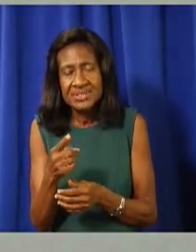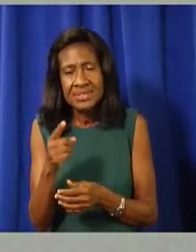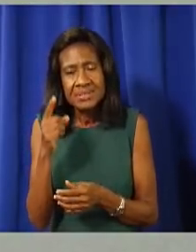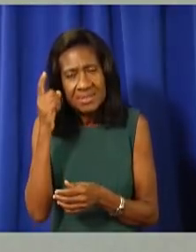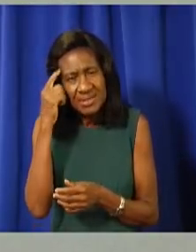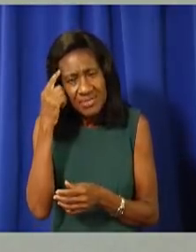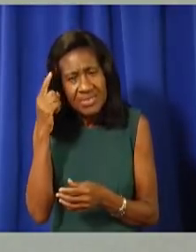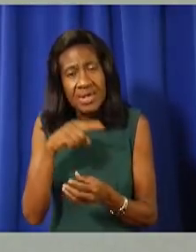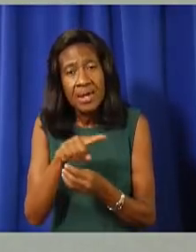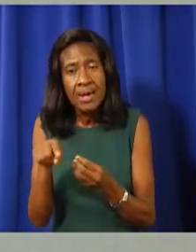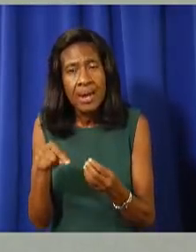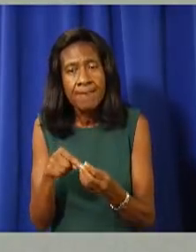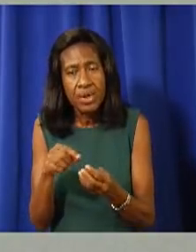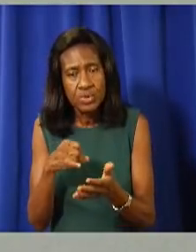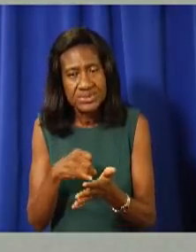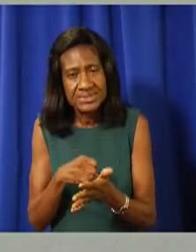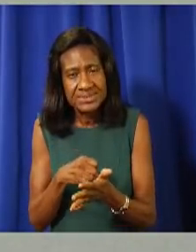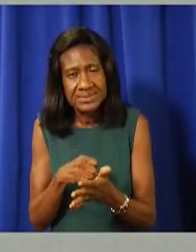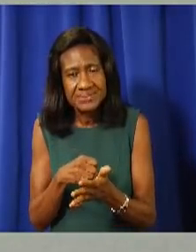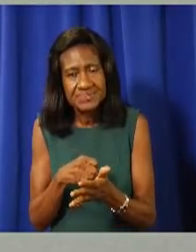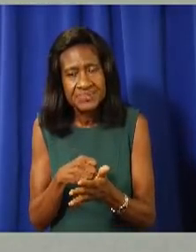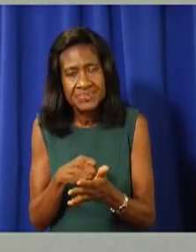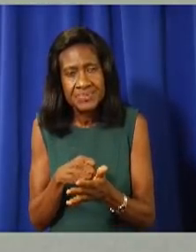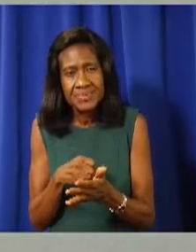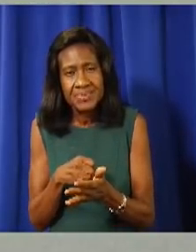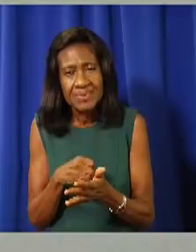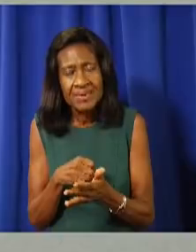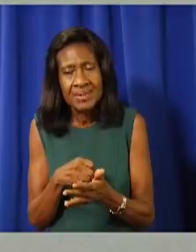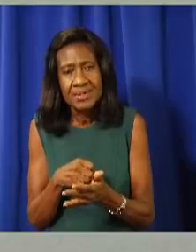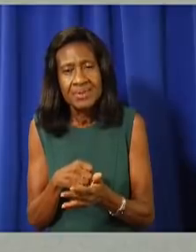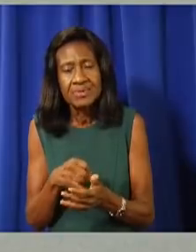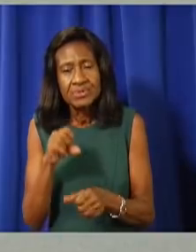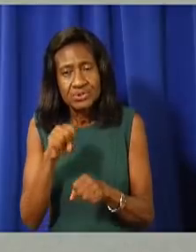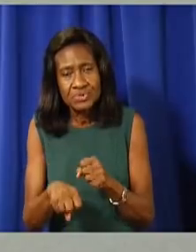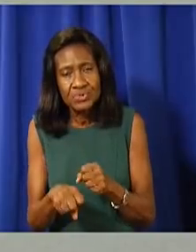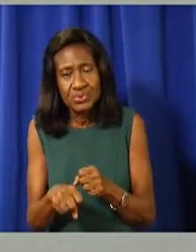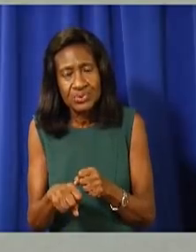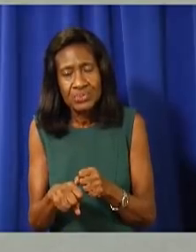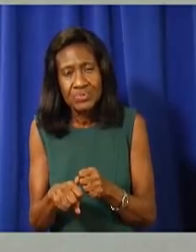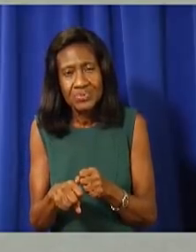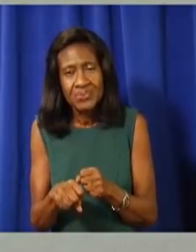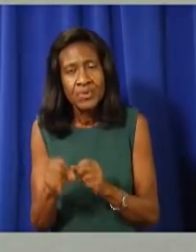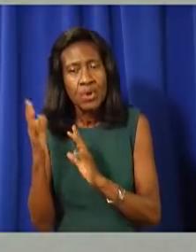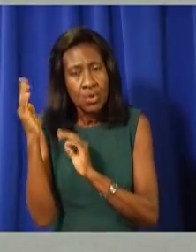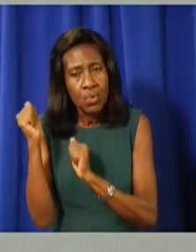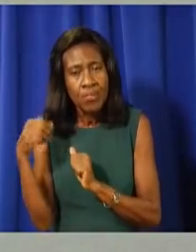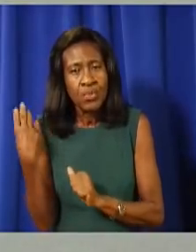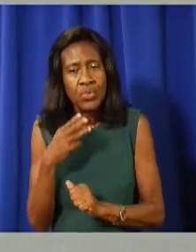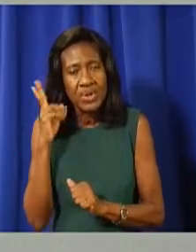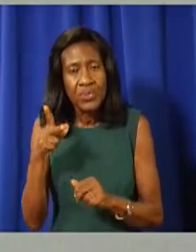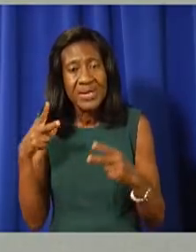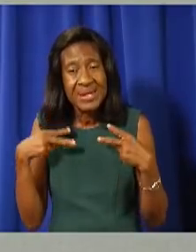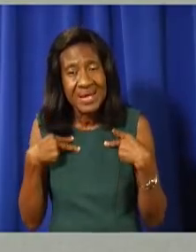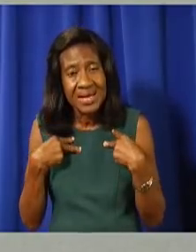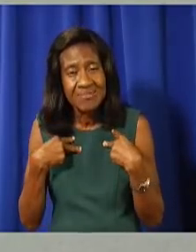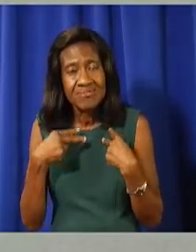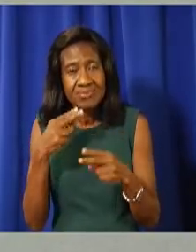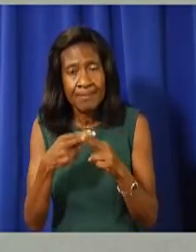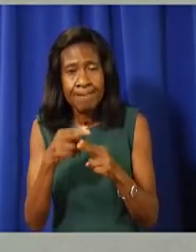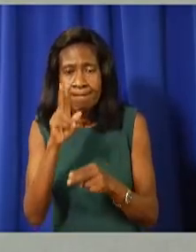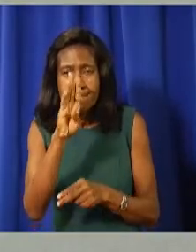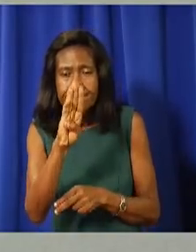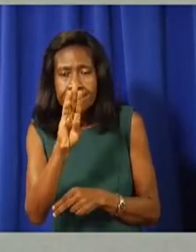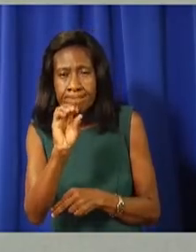London, and I hope we will be able to go even further with our booster rollout once we know the details of the UK